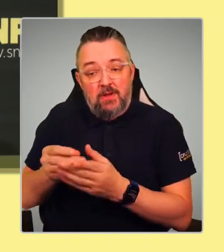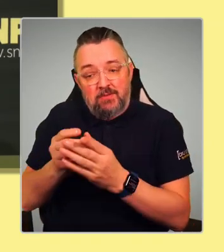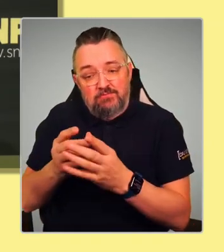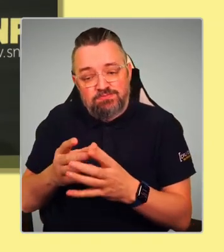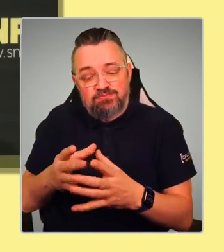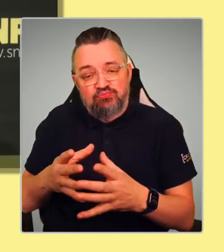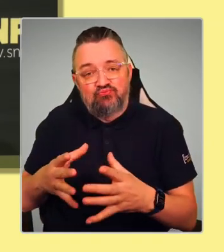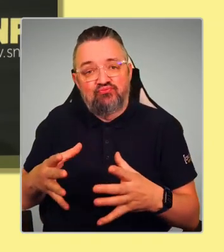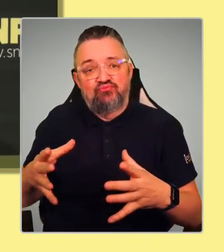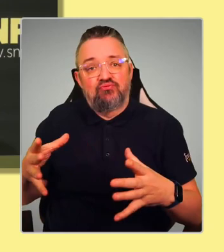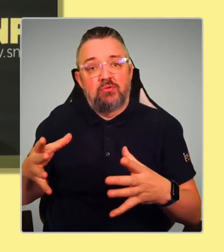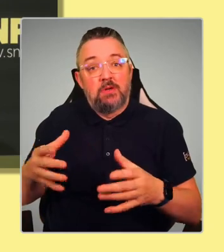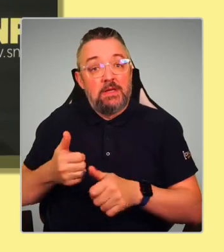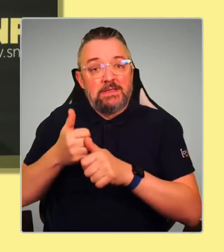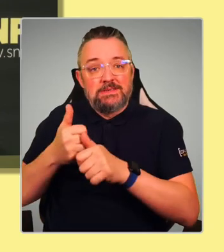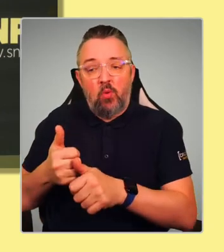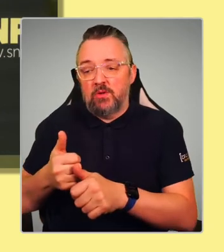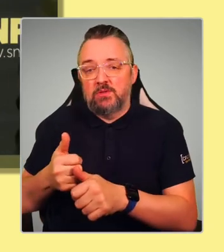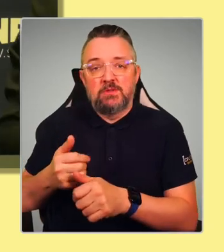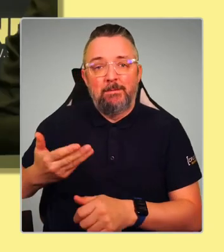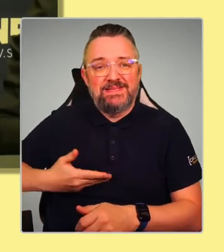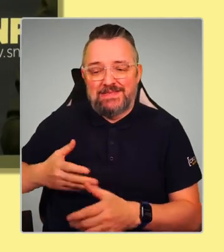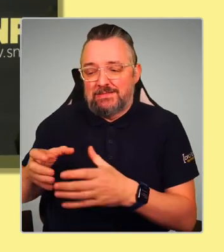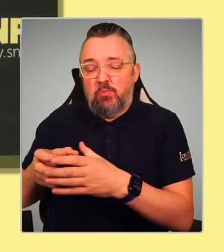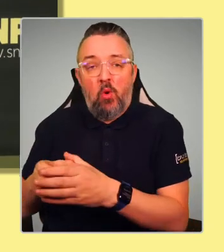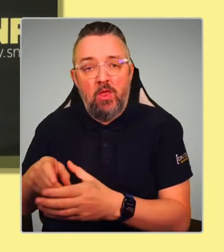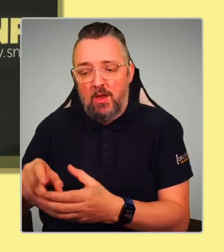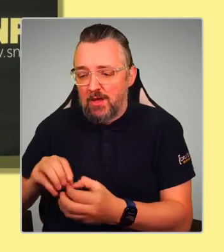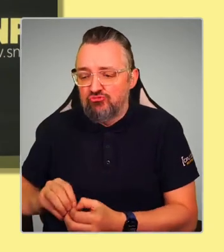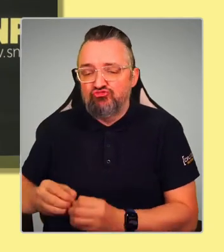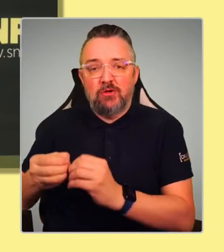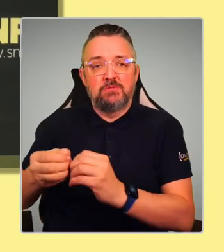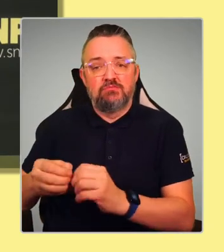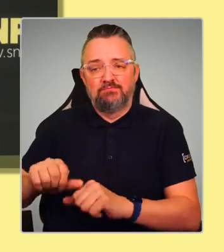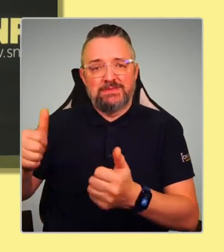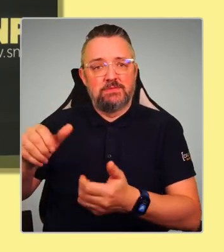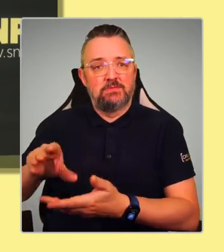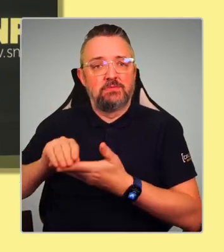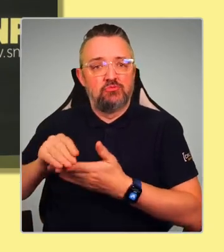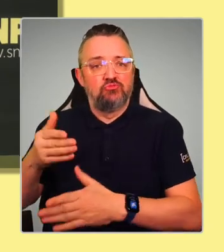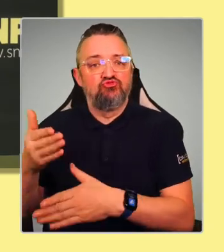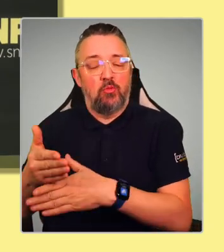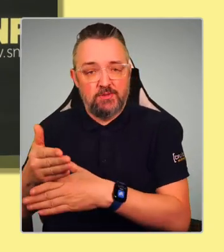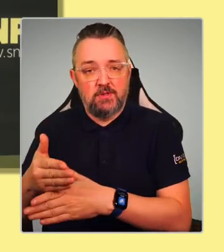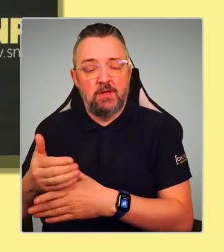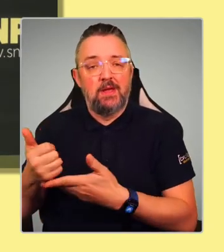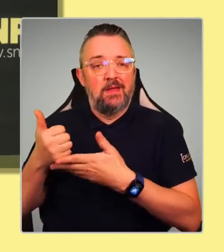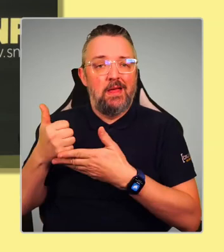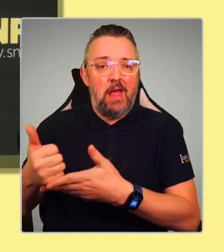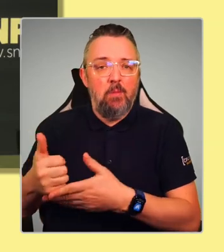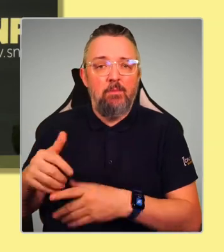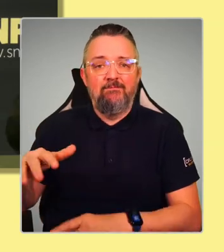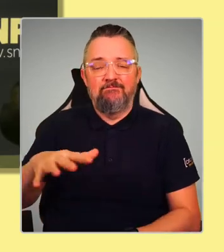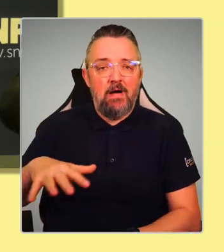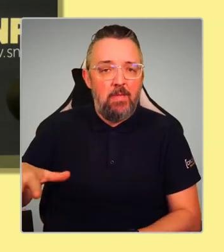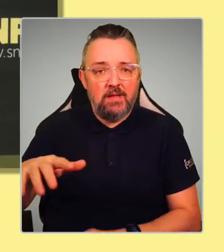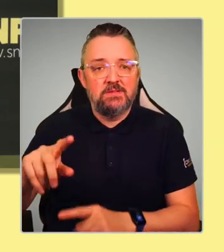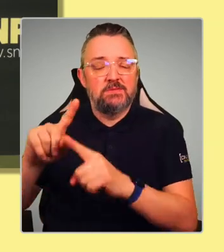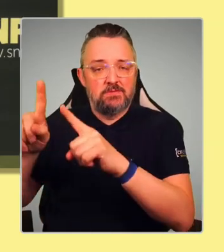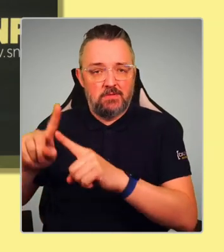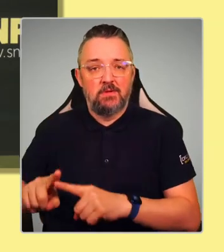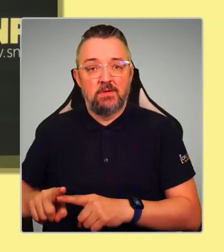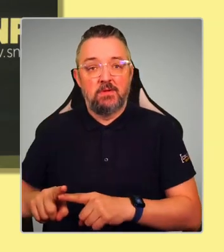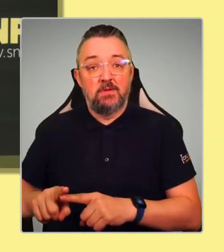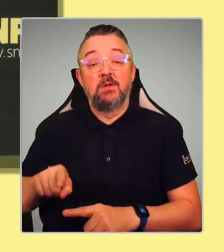small businesses. They create well-paid, secure jobs that help families with the route out of poverty. They create